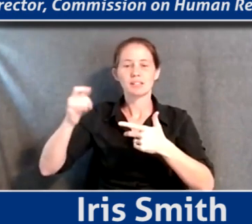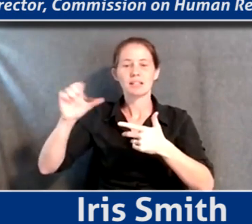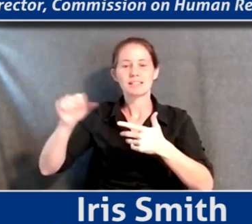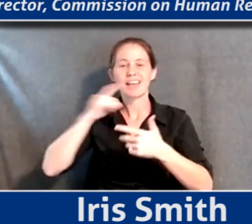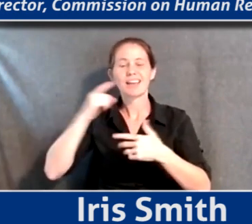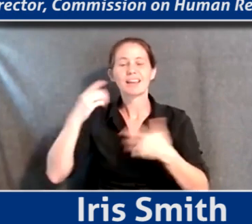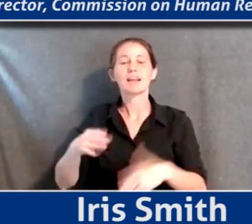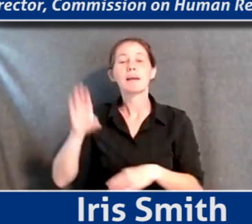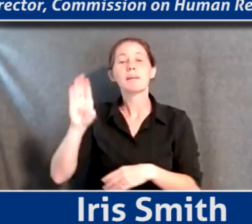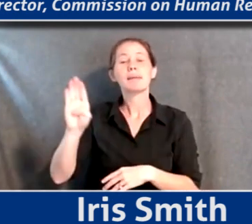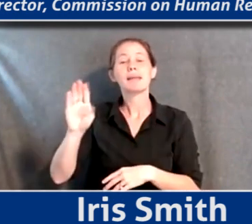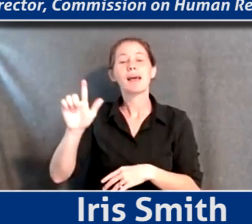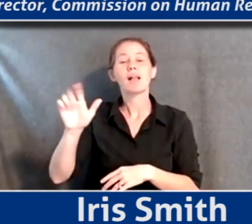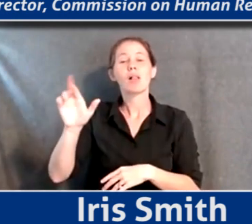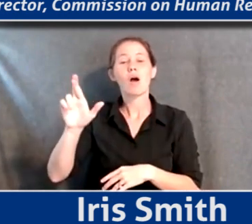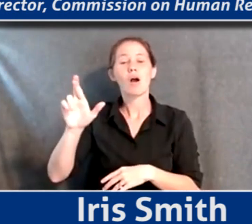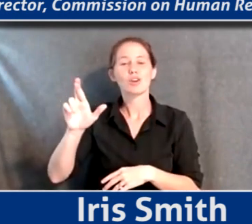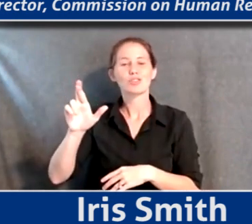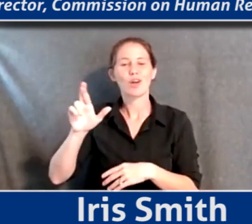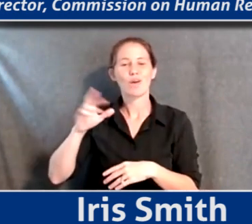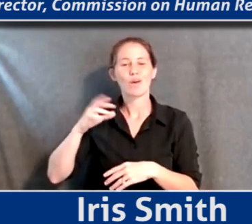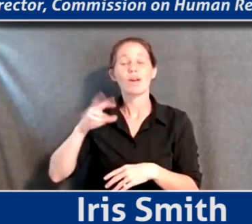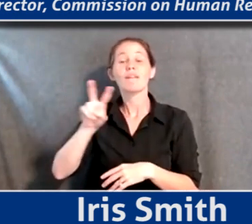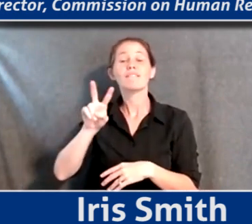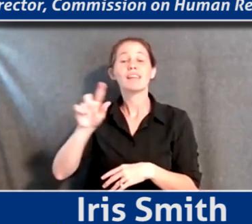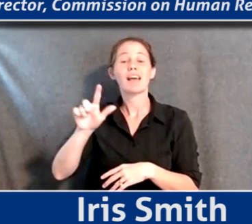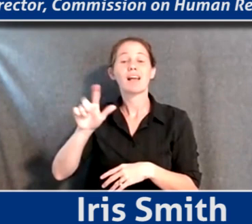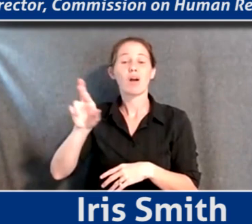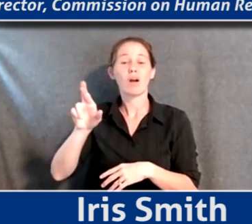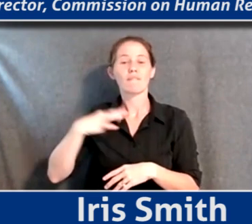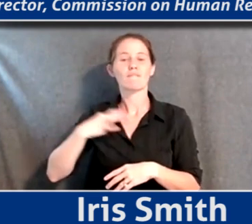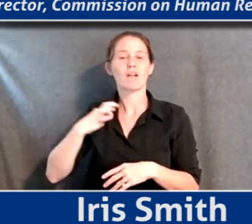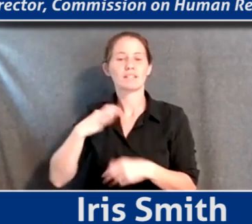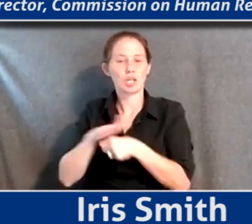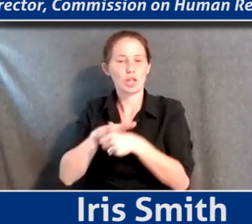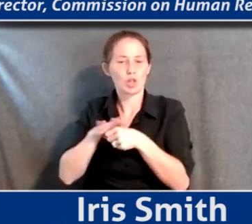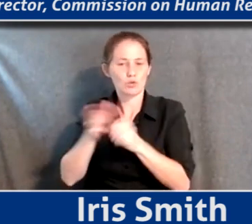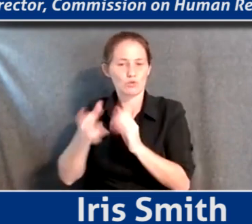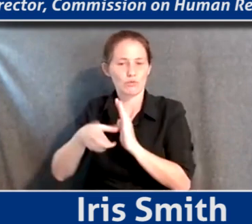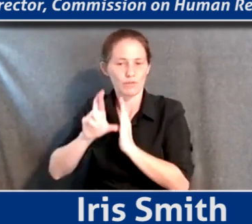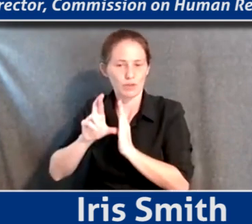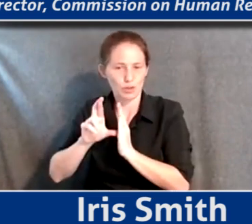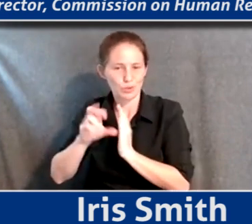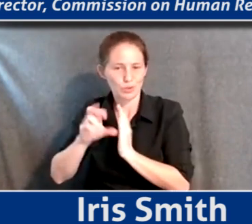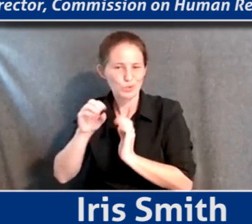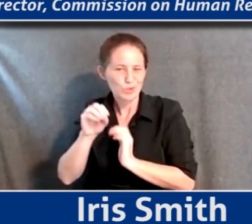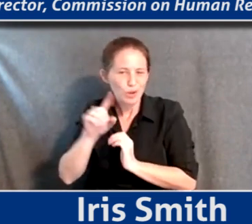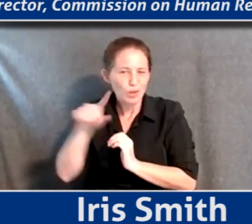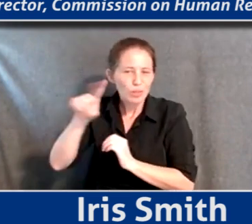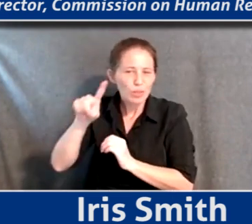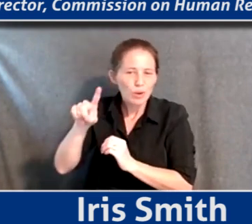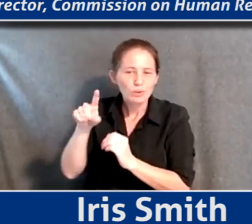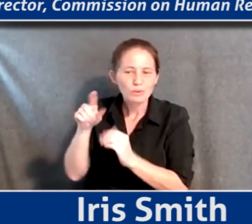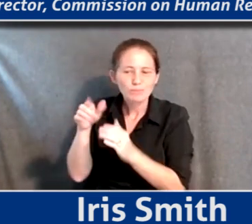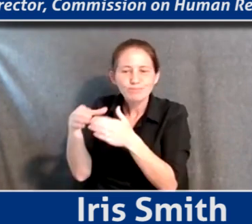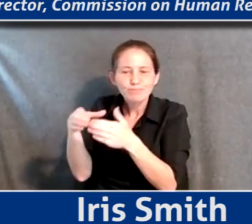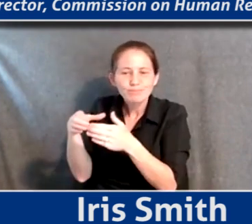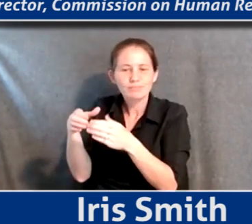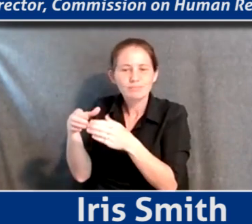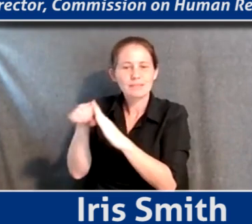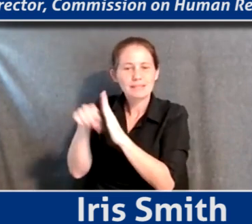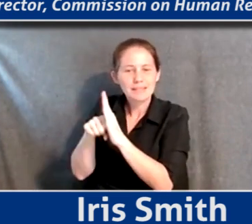Voluntary Local Review. Typically kind of nation states have taken kind of this step in terms of